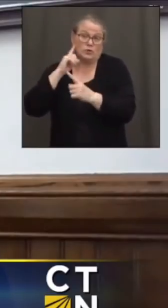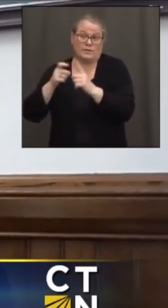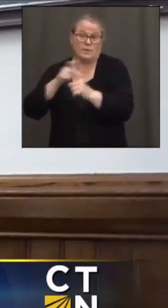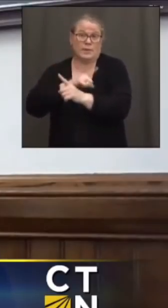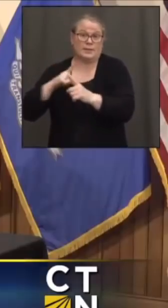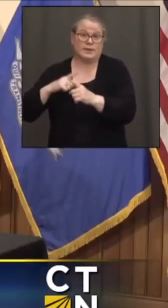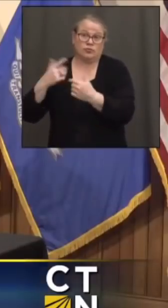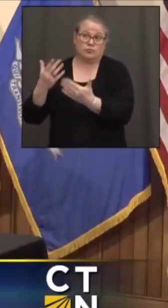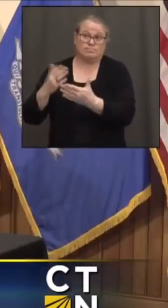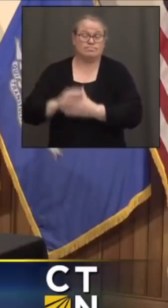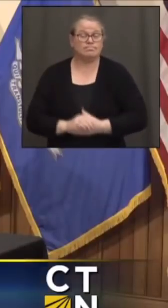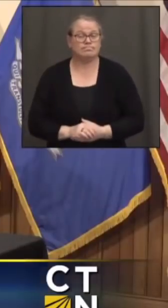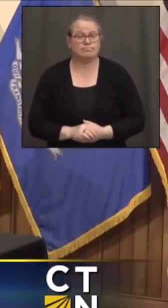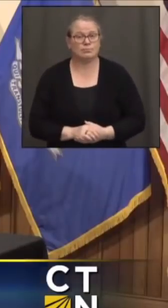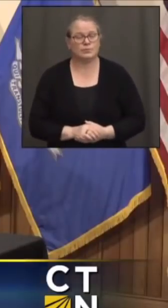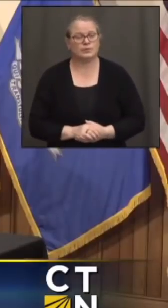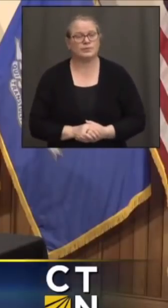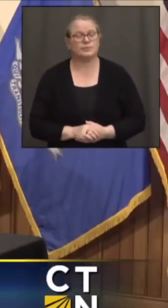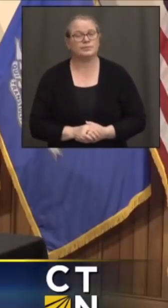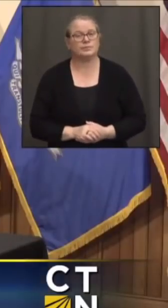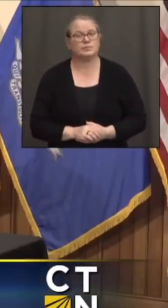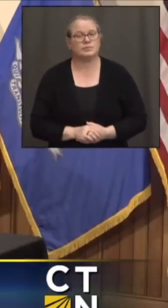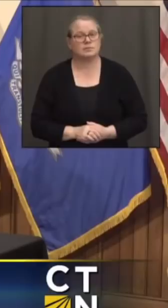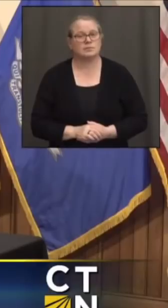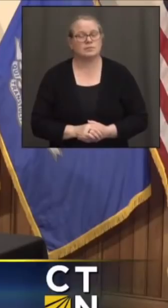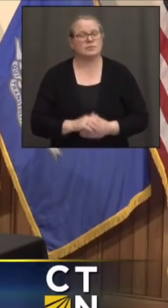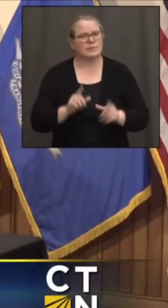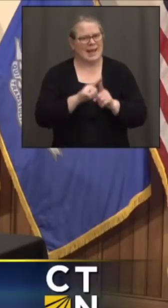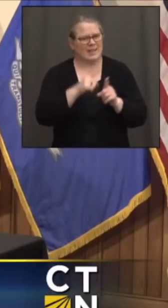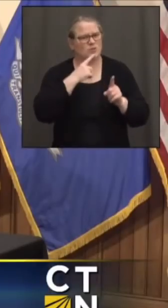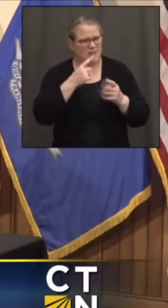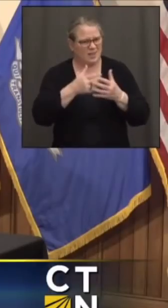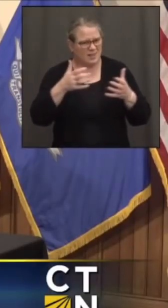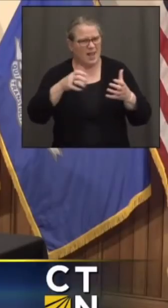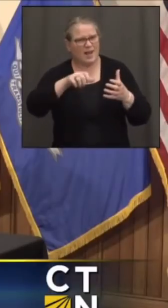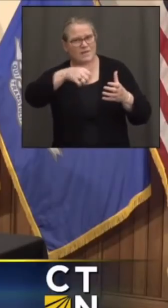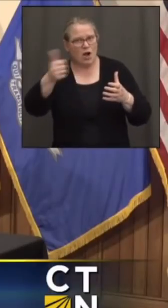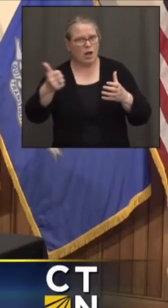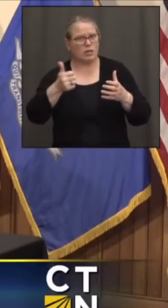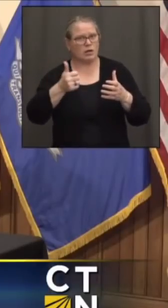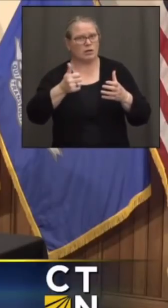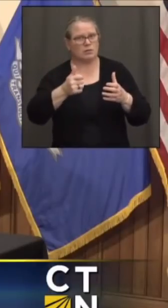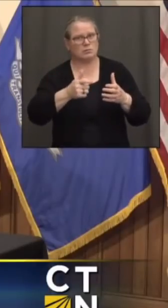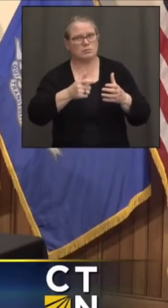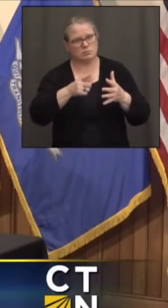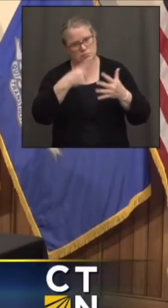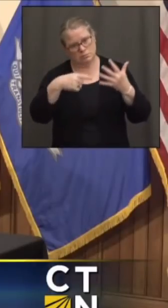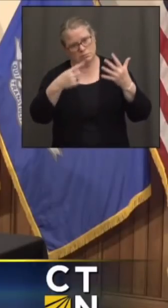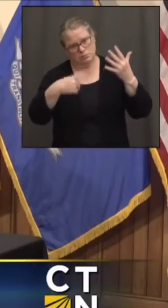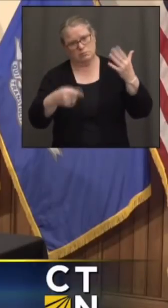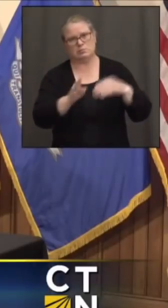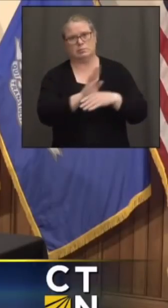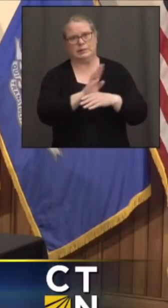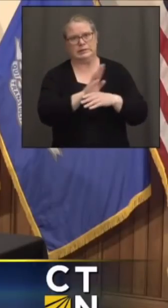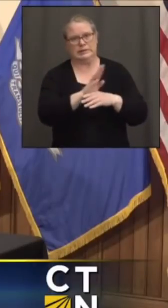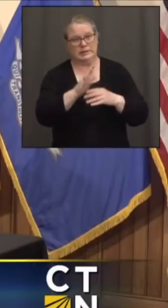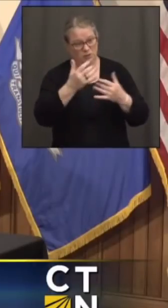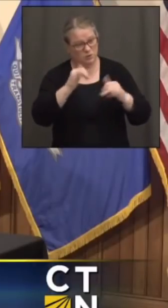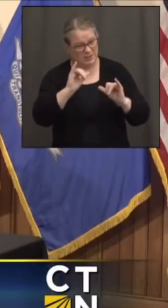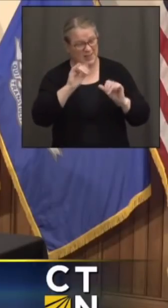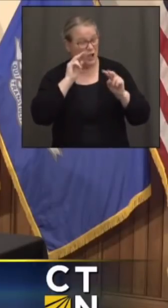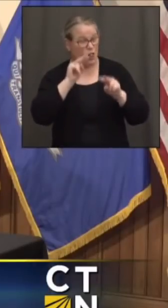this. Yeah. As you kind of just said, there's a lot of other stuff going on right now. Do you still look at that and see it as a realistic,